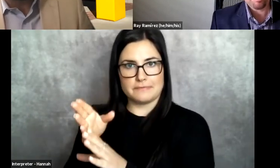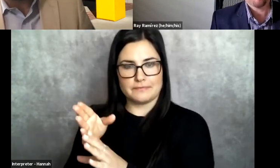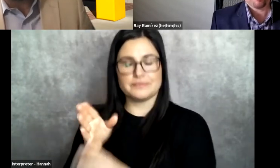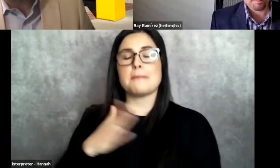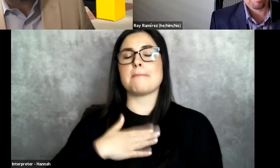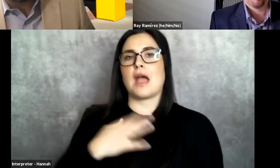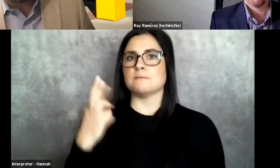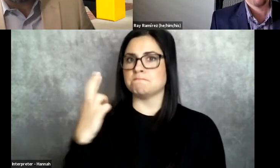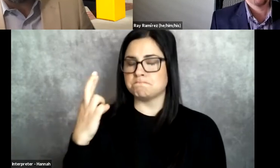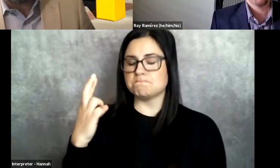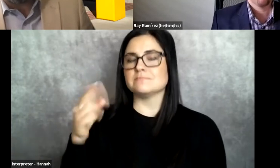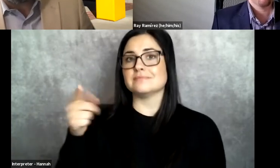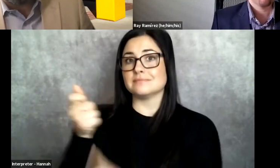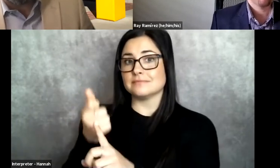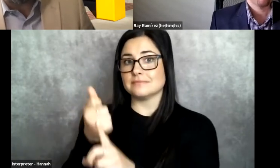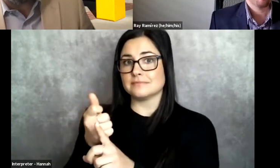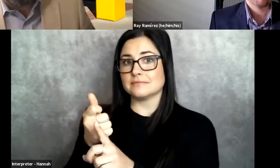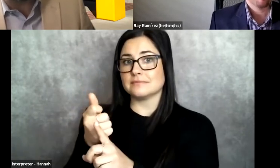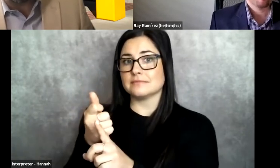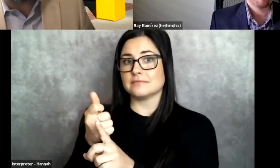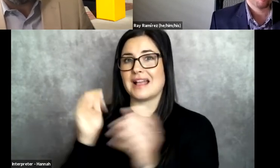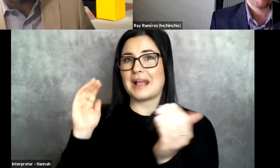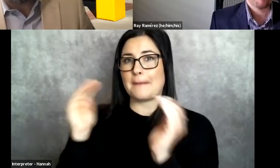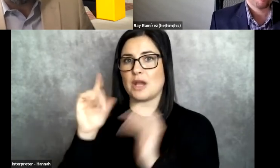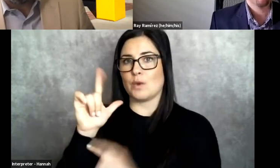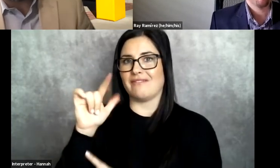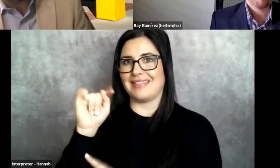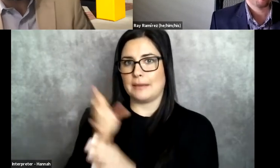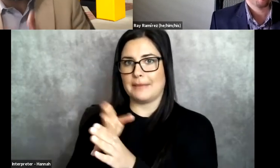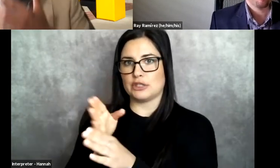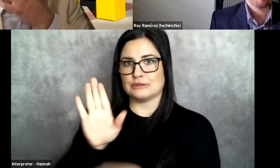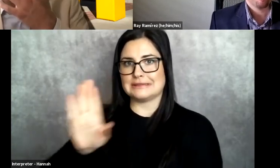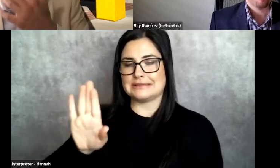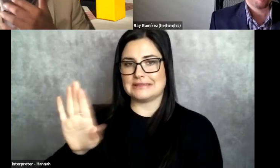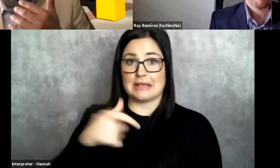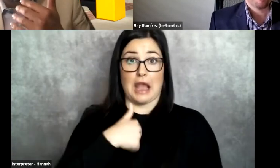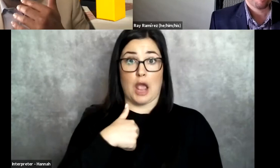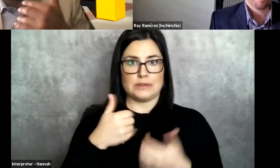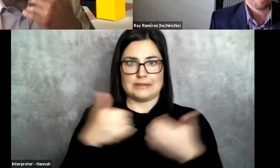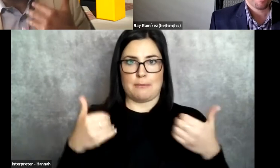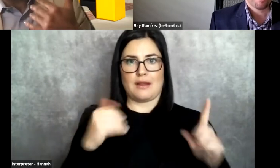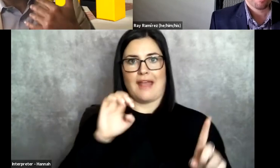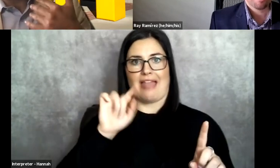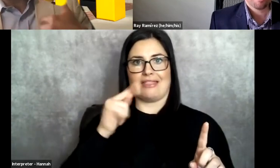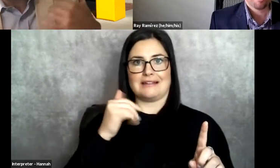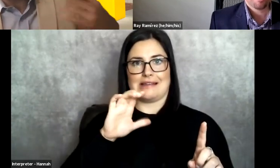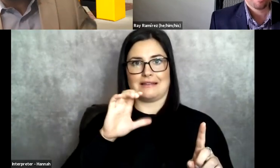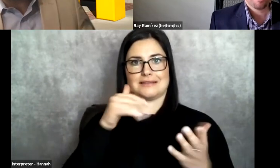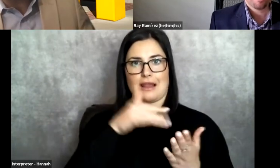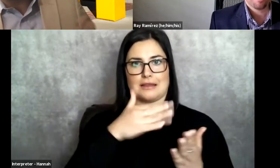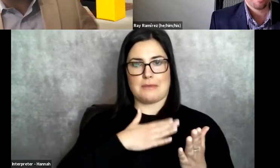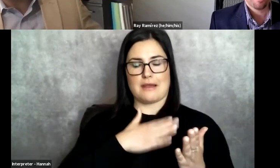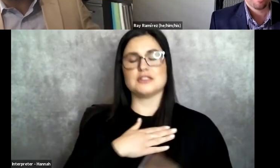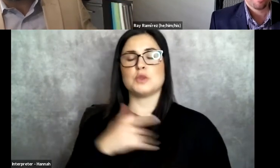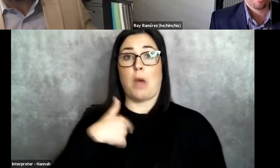a comparative literature major, and I was ethnic studies, and I would explain to